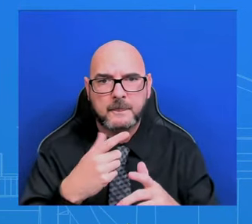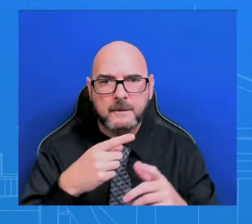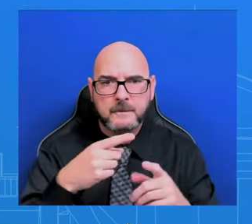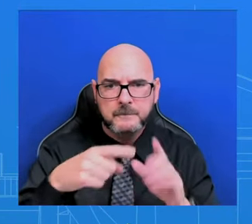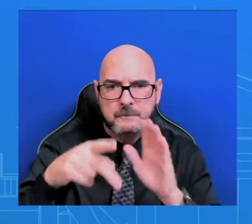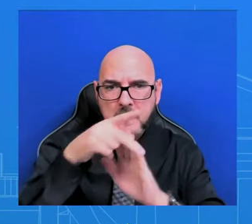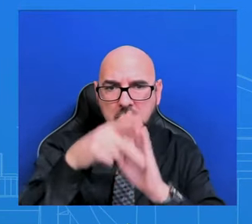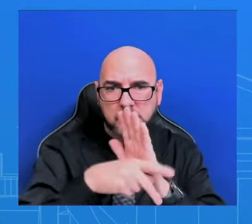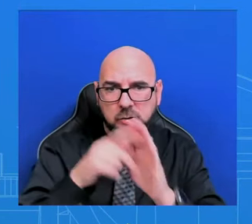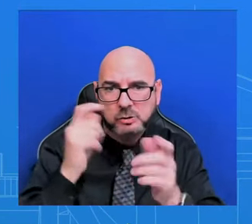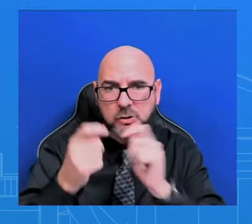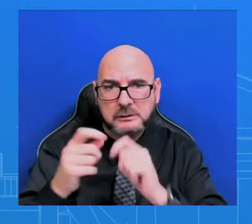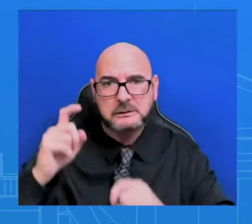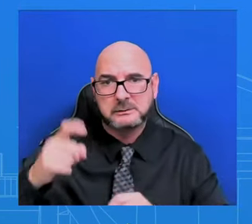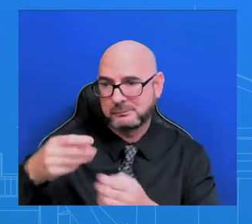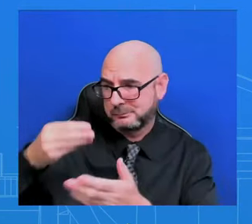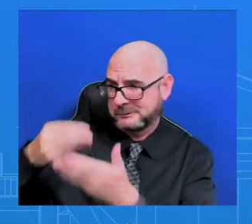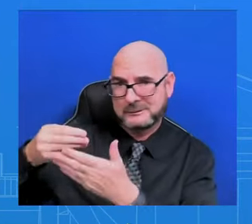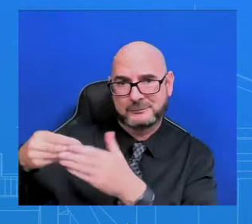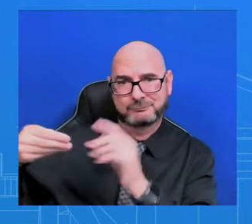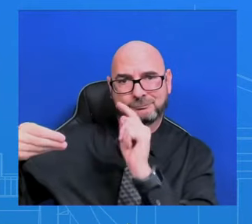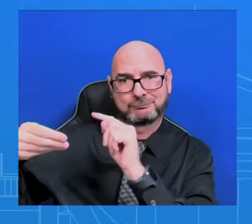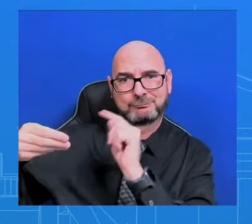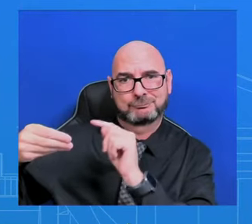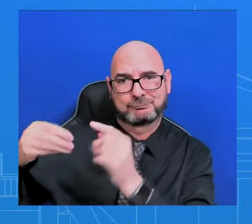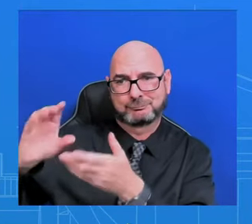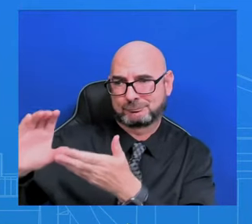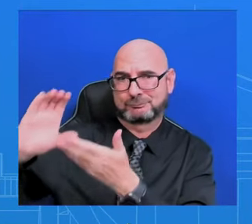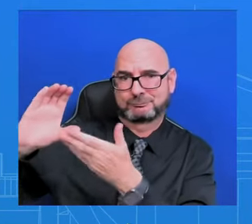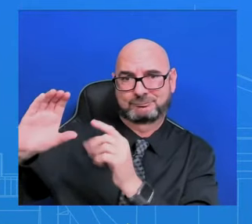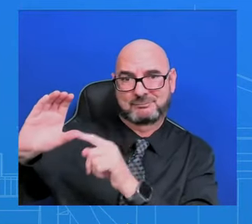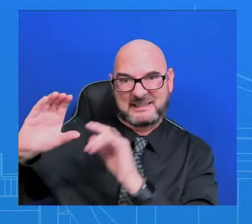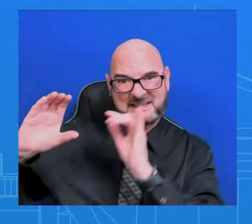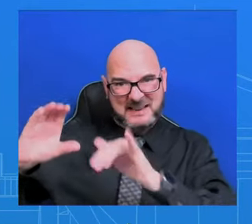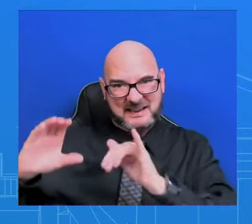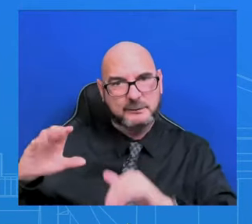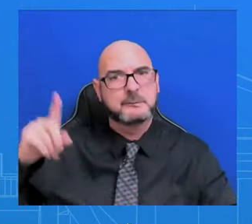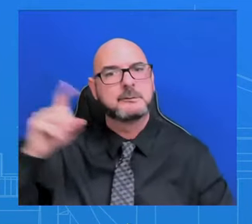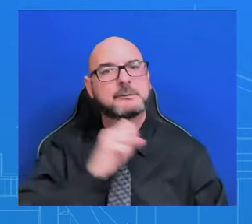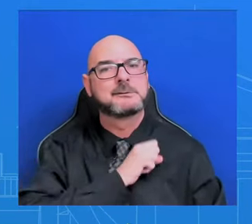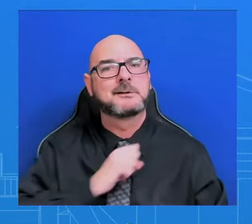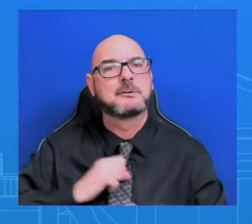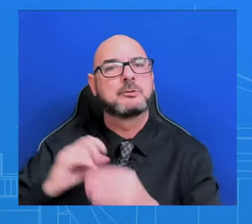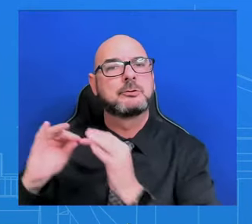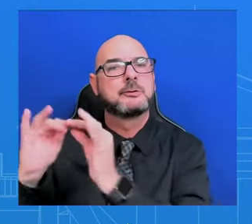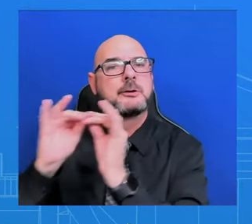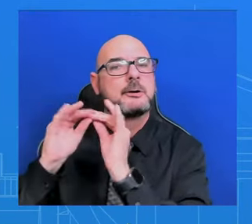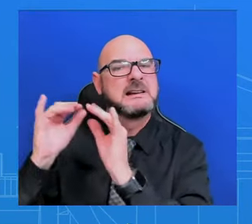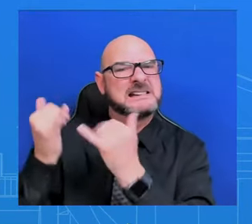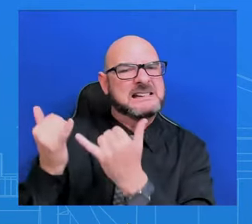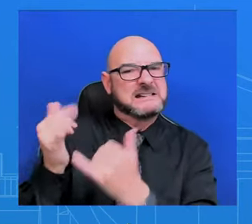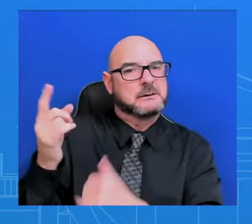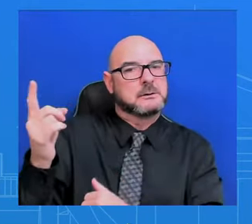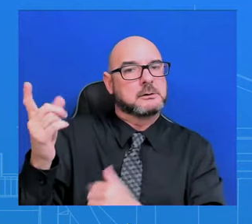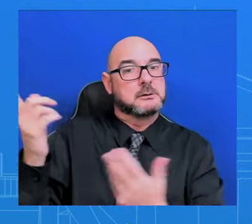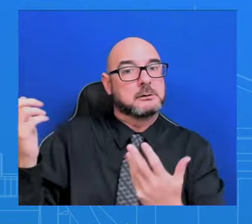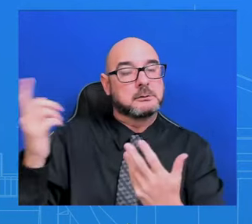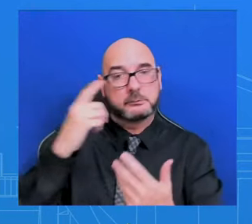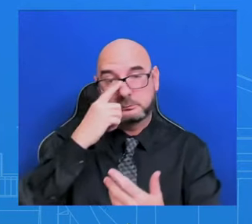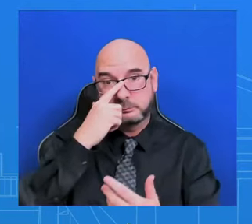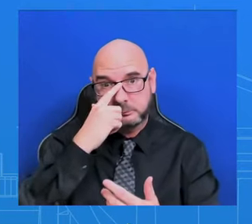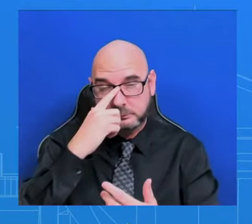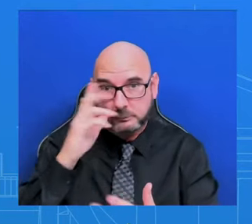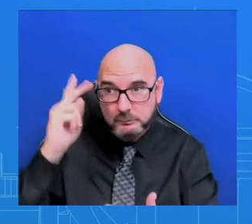that's what the conversations are happening in the Senate. And so that's incredibly important. We do not need political stunts. We do not need political